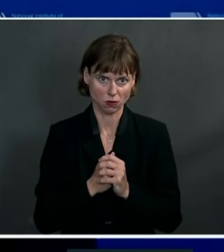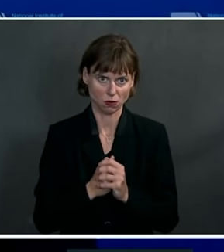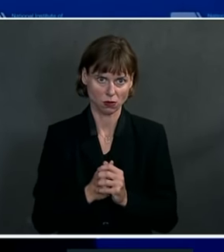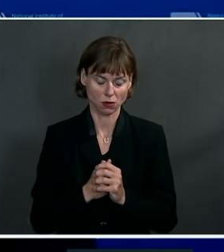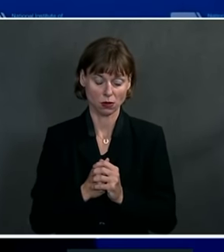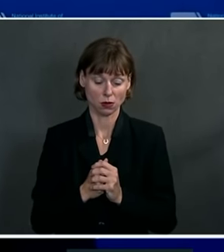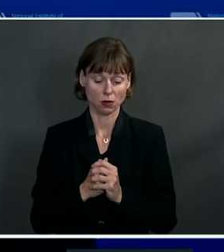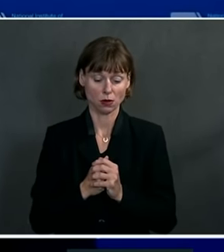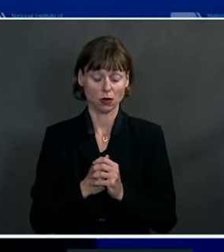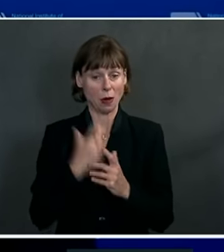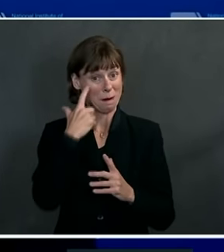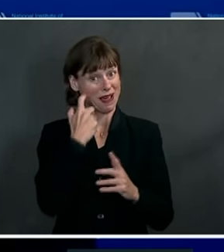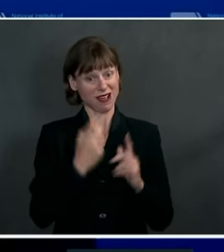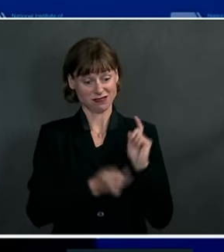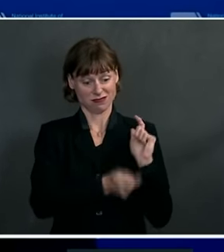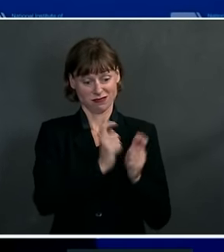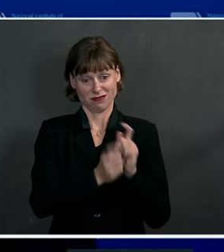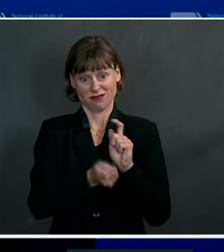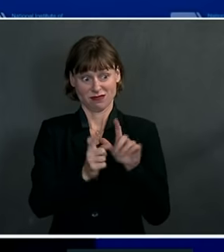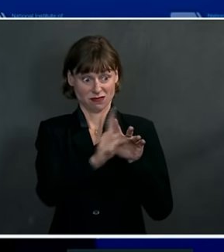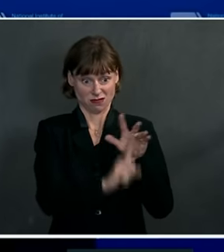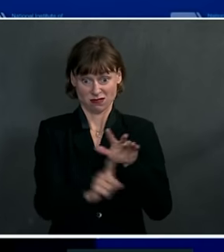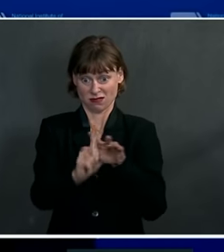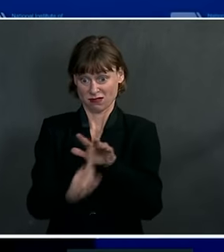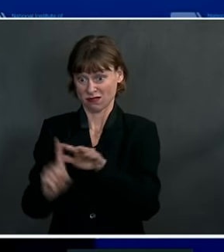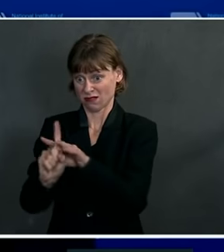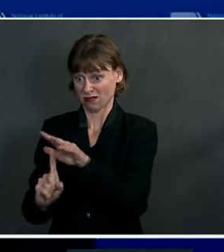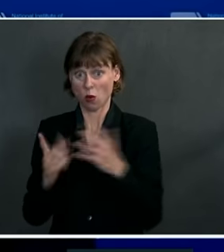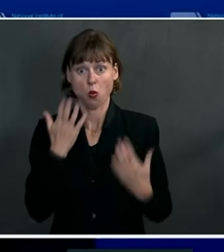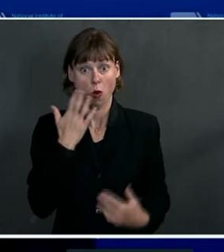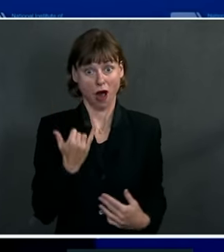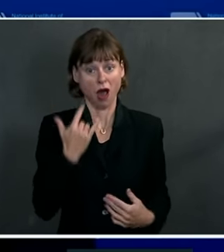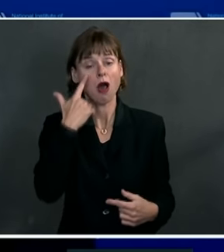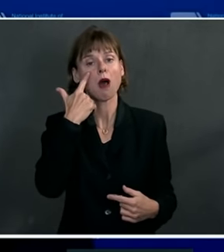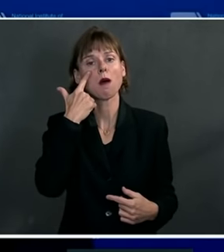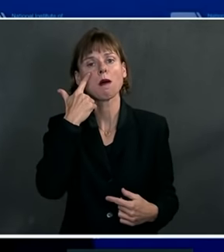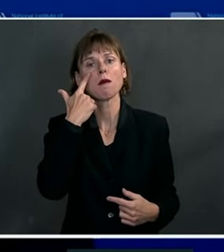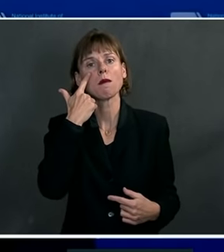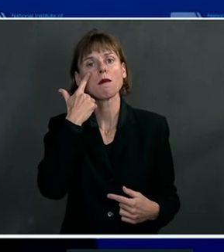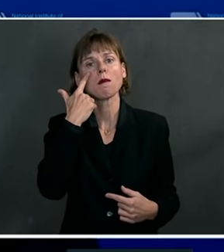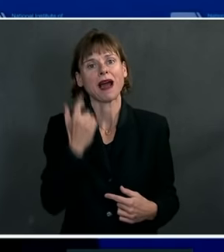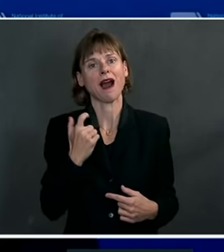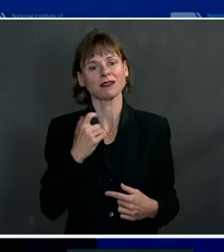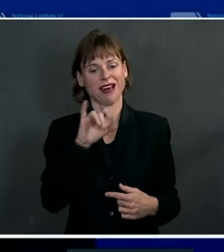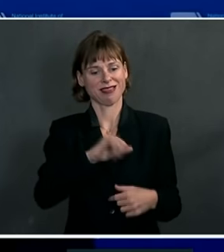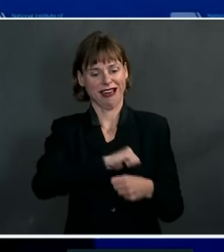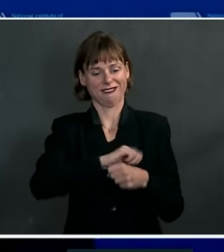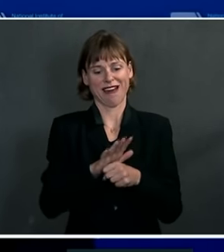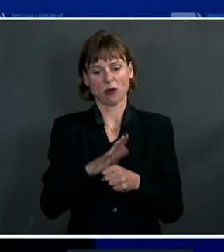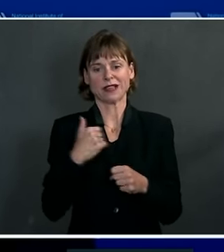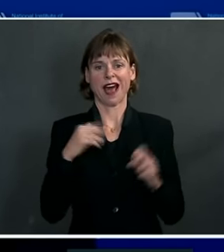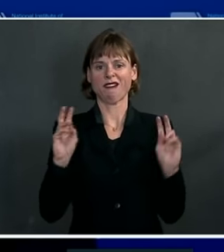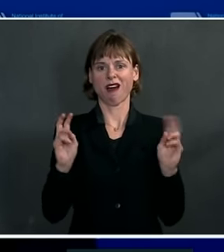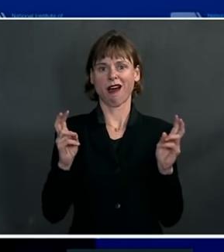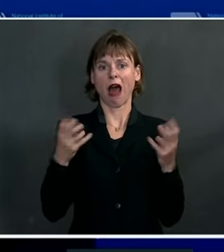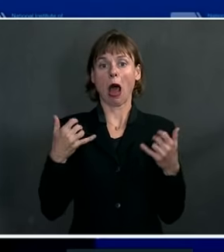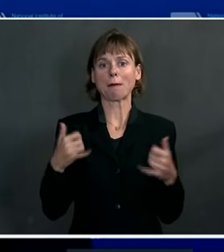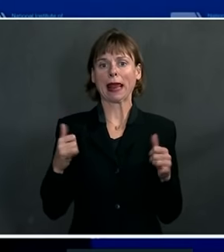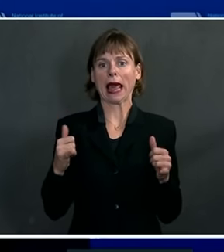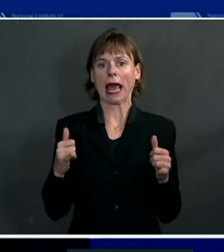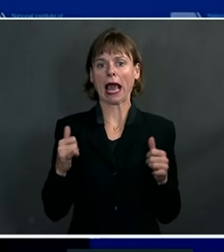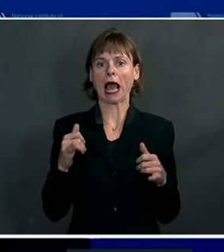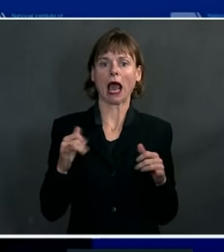Because mutations occur, because the virus has a playing field, as it were, to